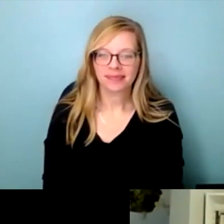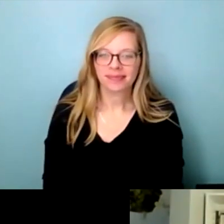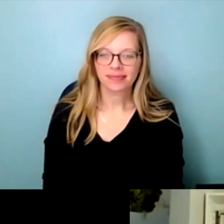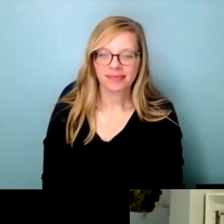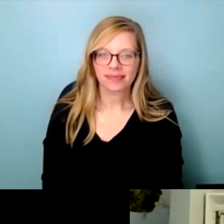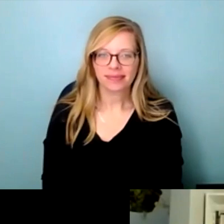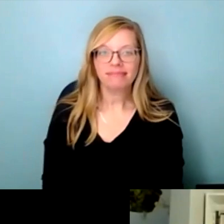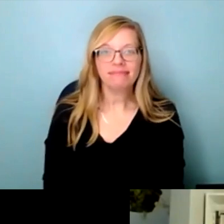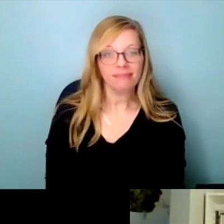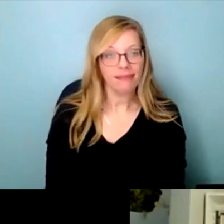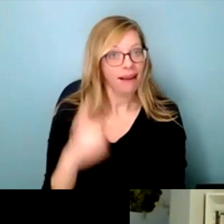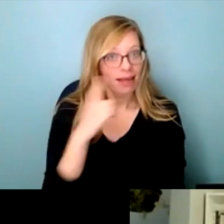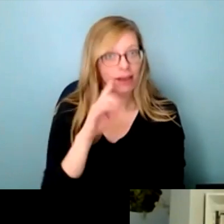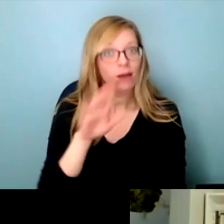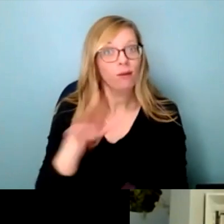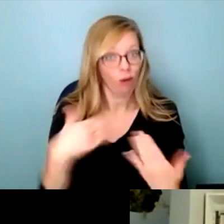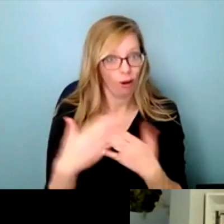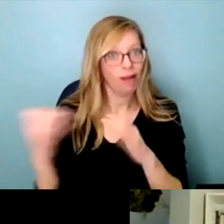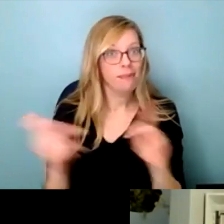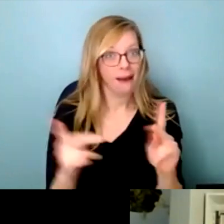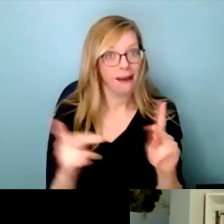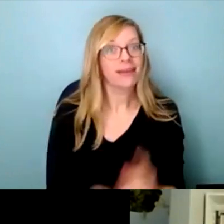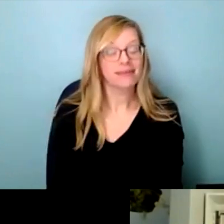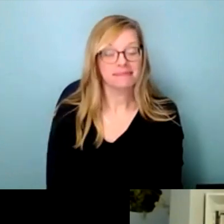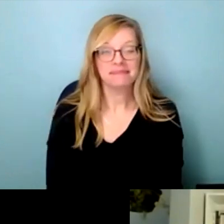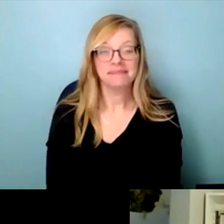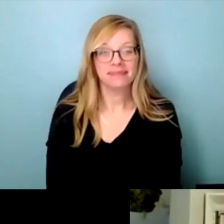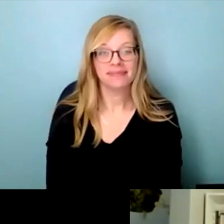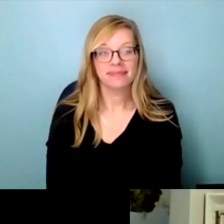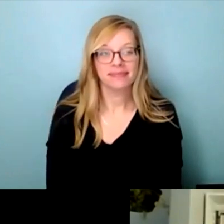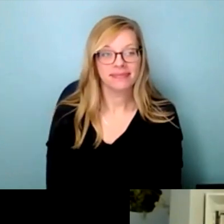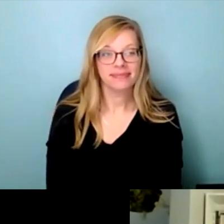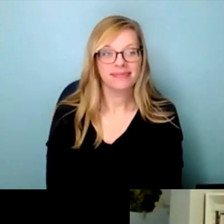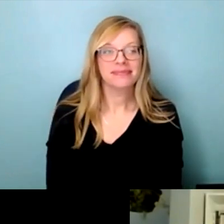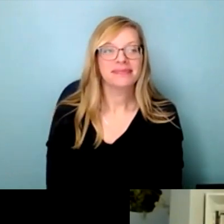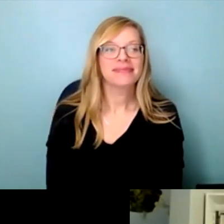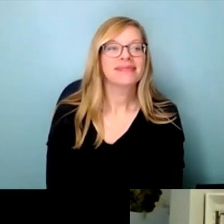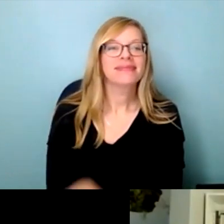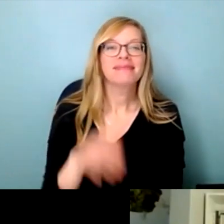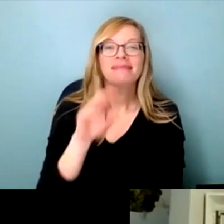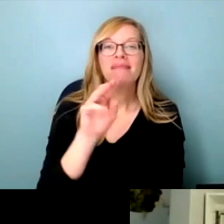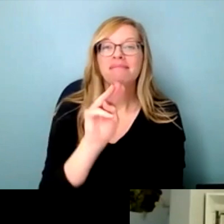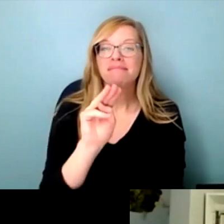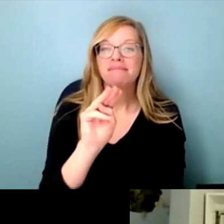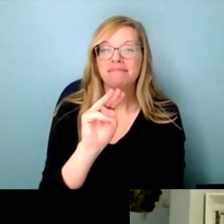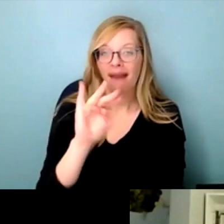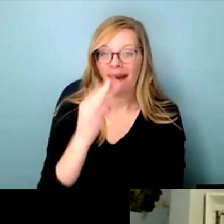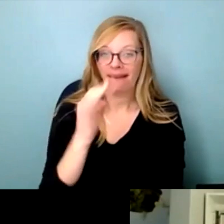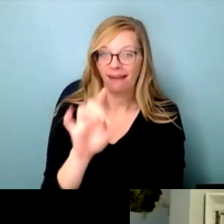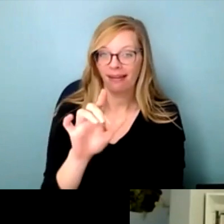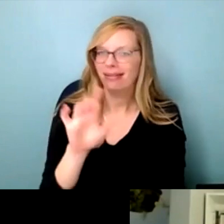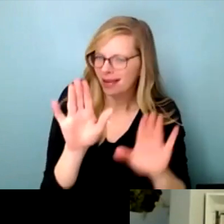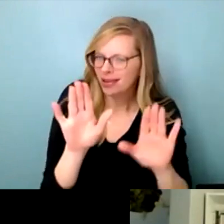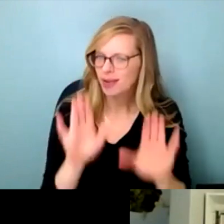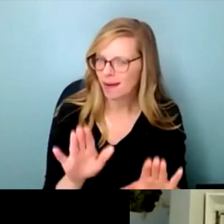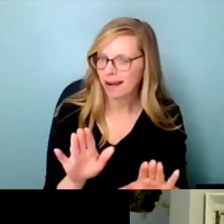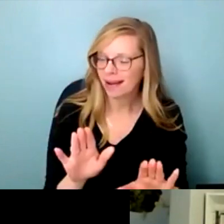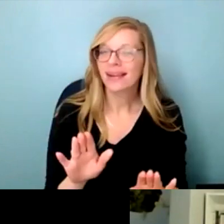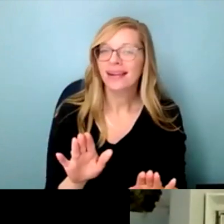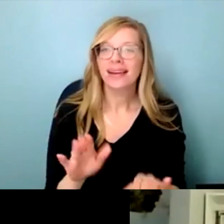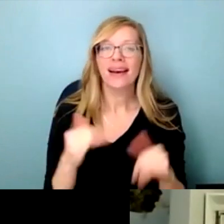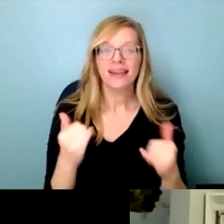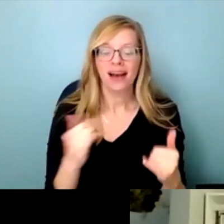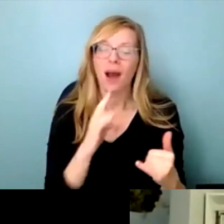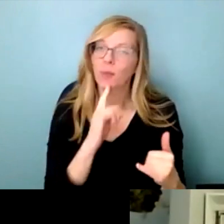And I think we are all back. Awesome, that's great. we're really happy, one of the